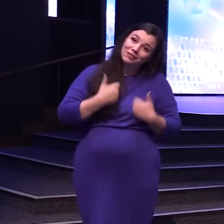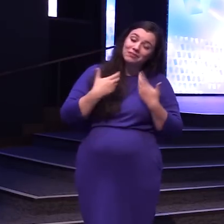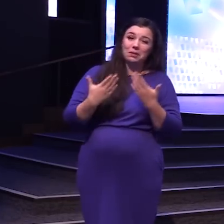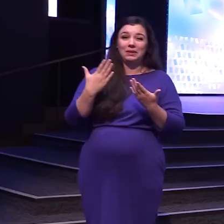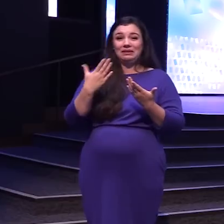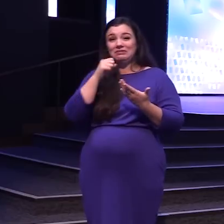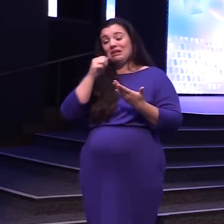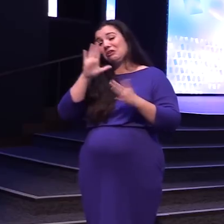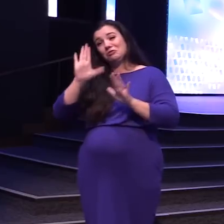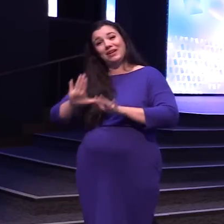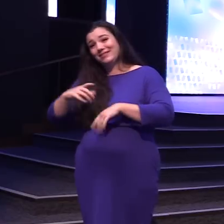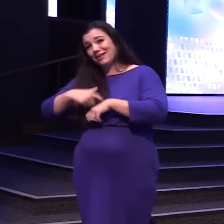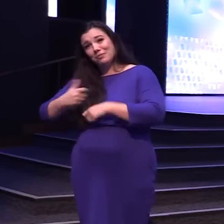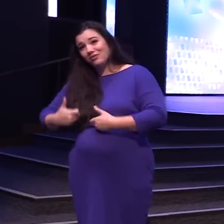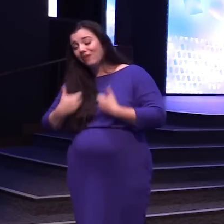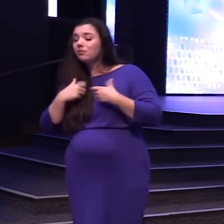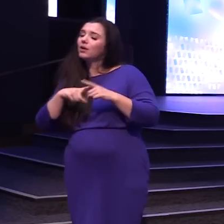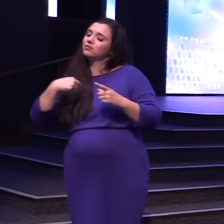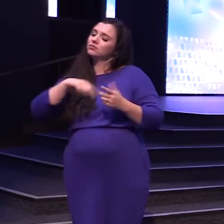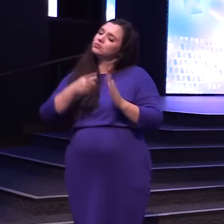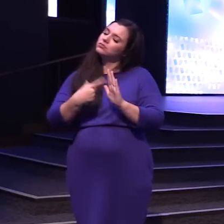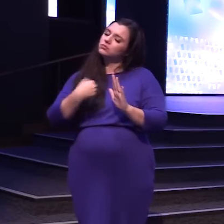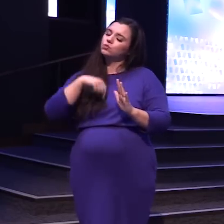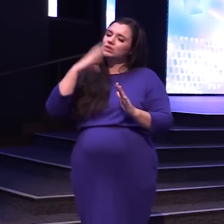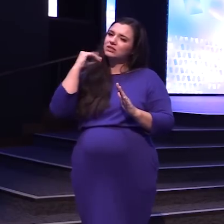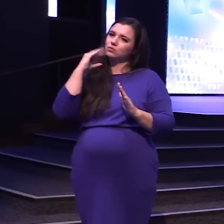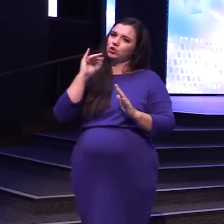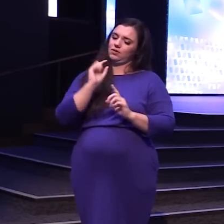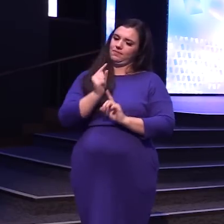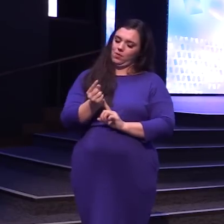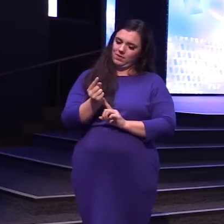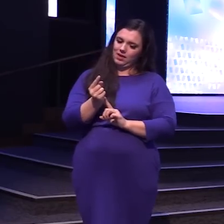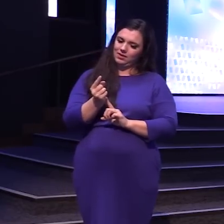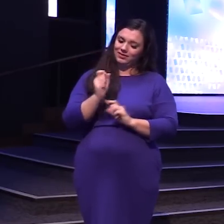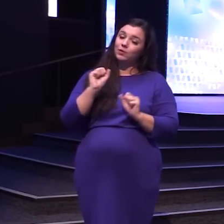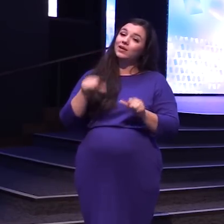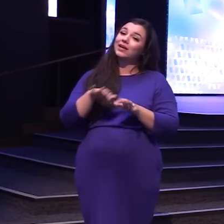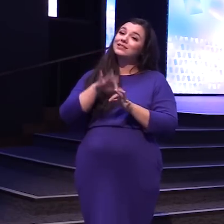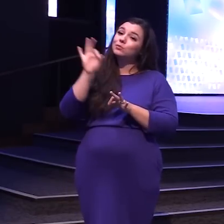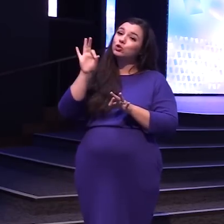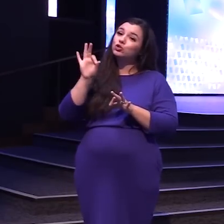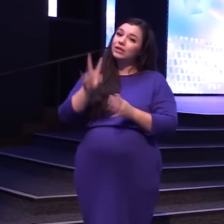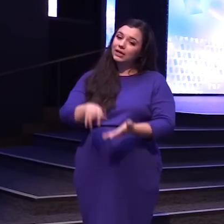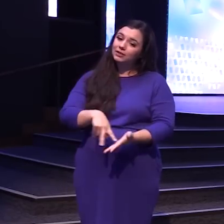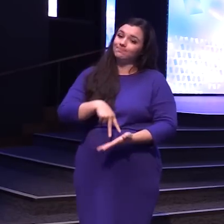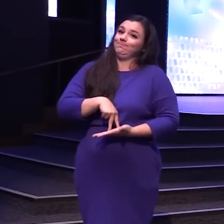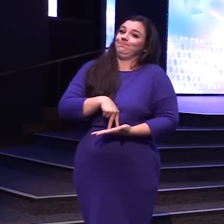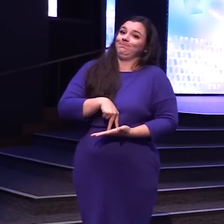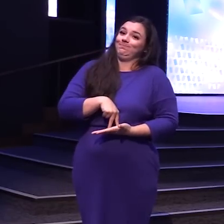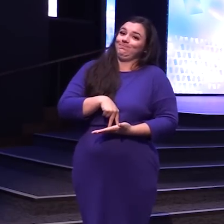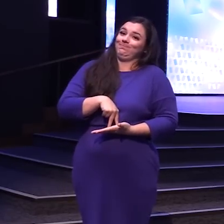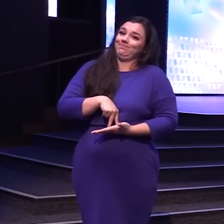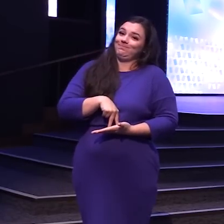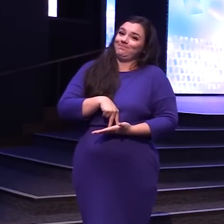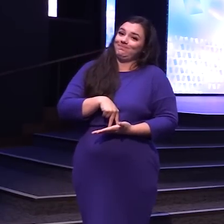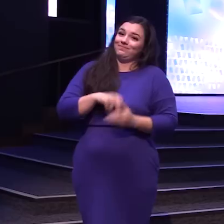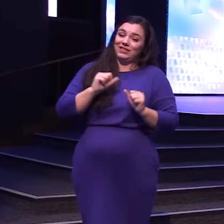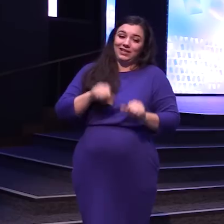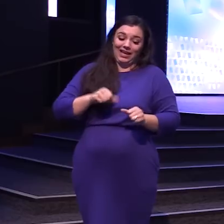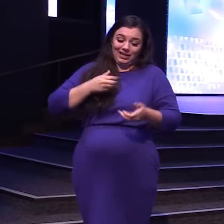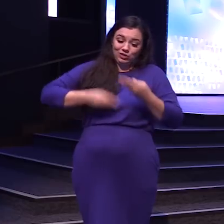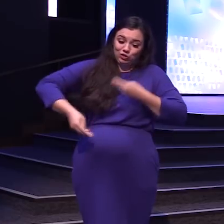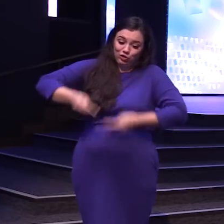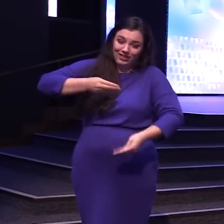season But we're in a moment And we can spiritually Lock our knees Cut off